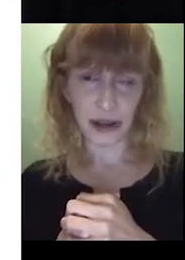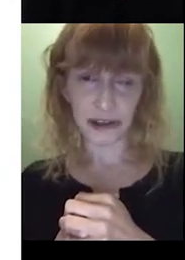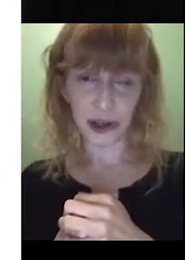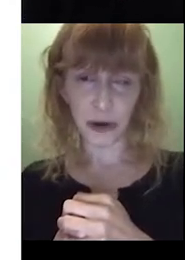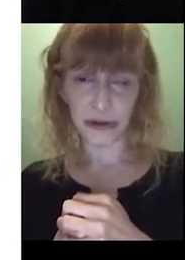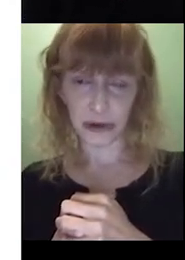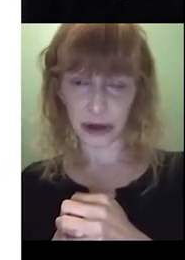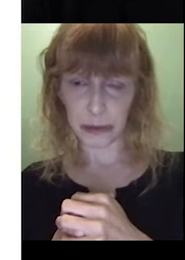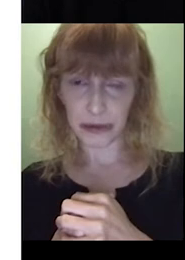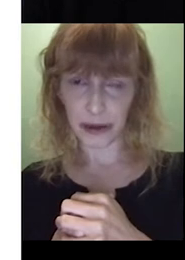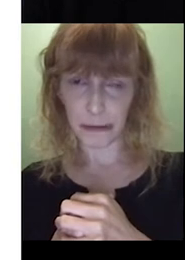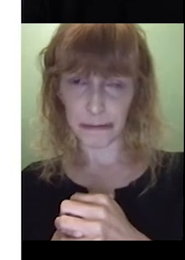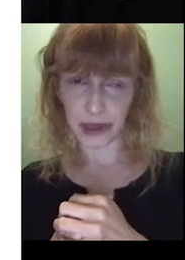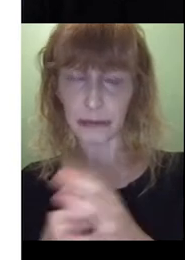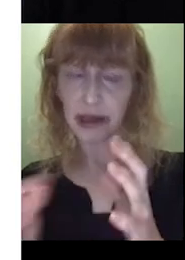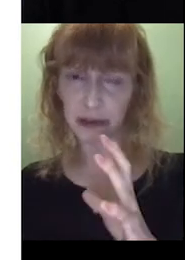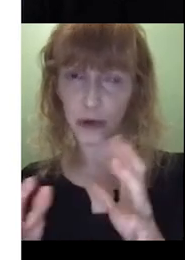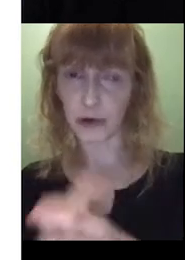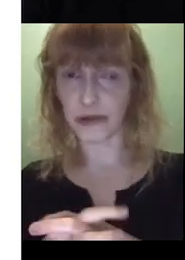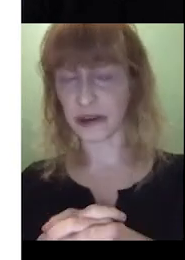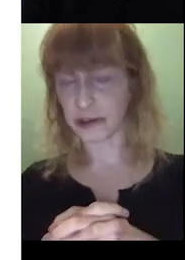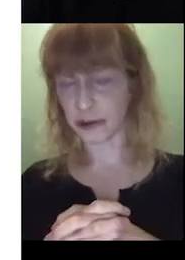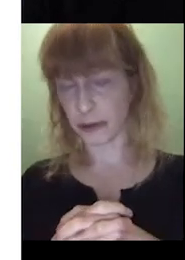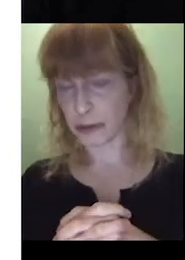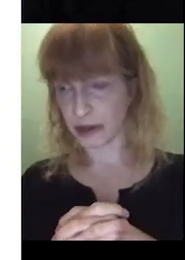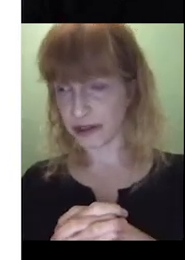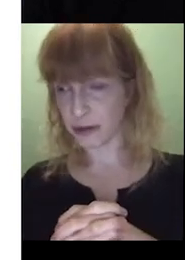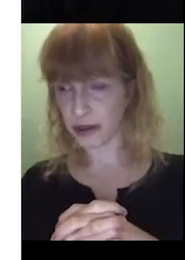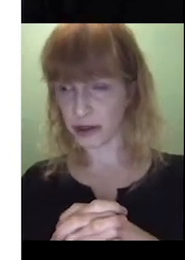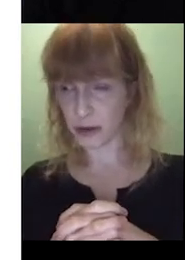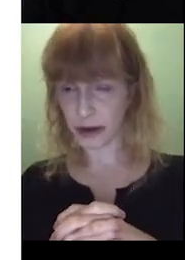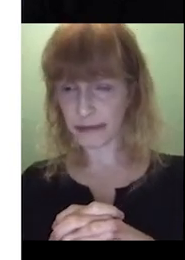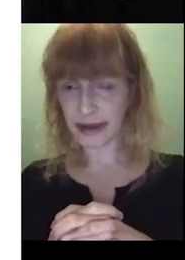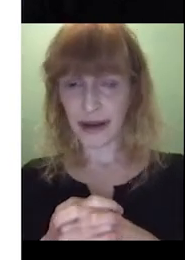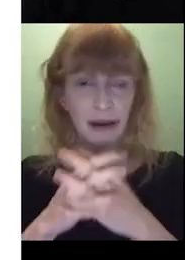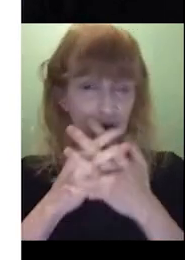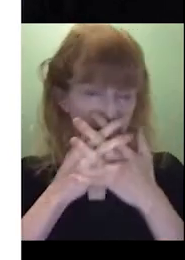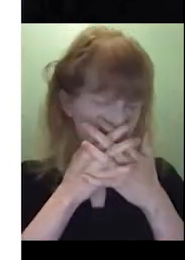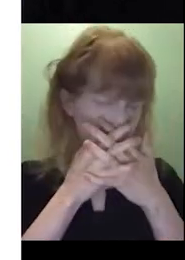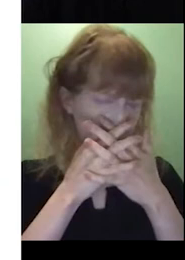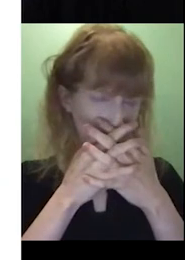you might need to go off and look up and make sure all of the signs are appropriate to where you are.